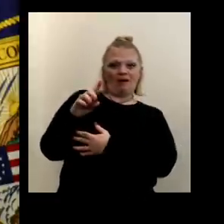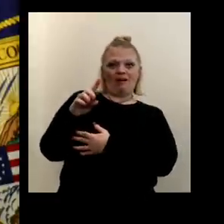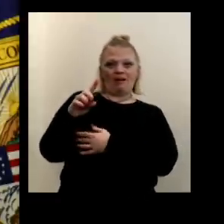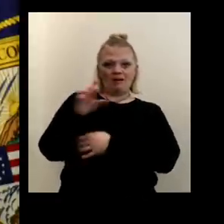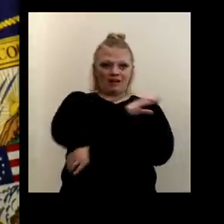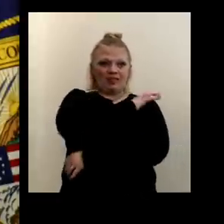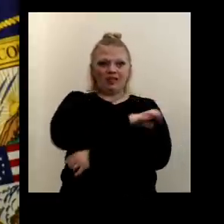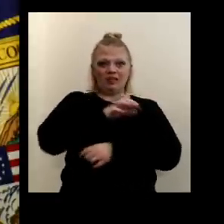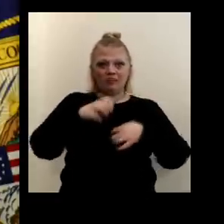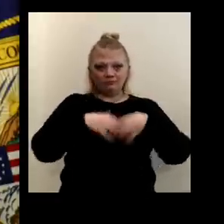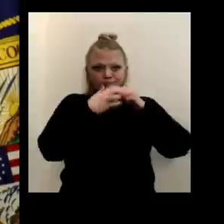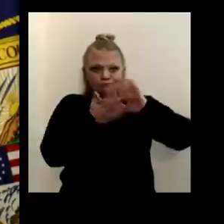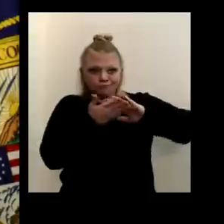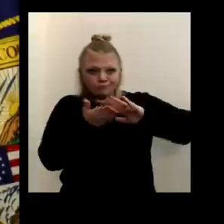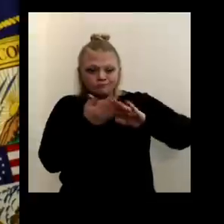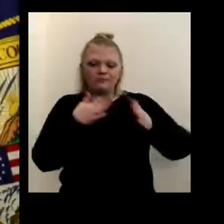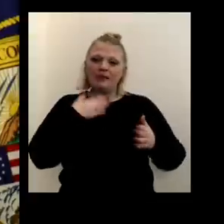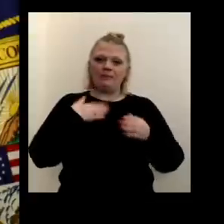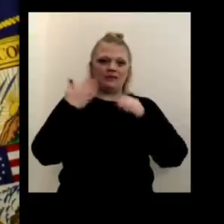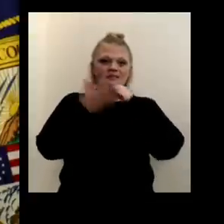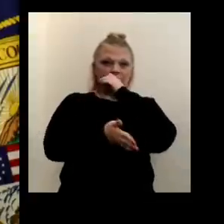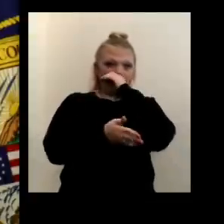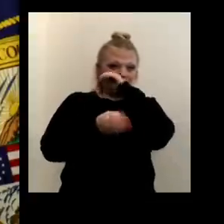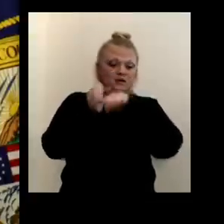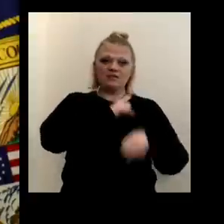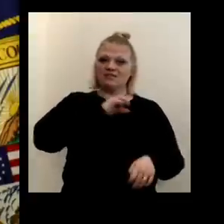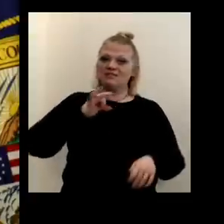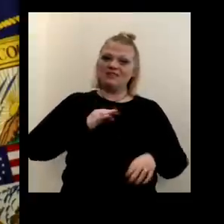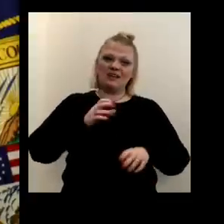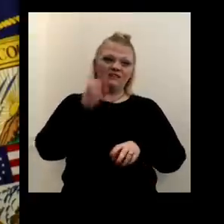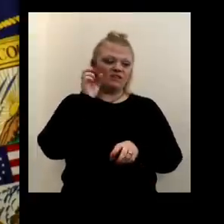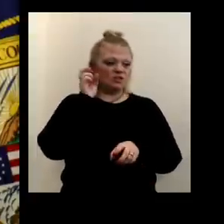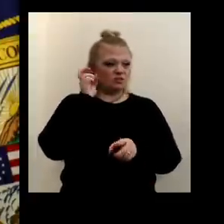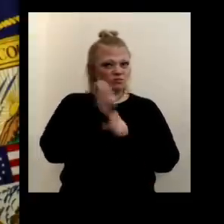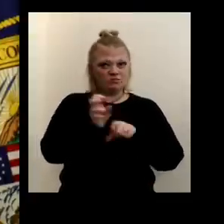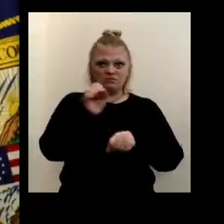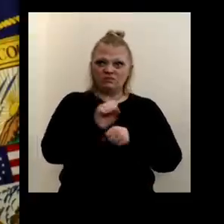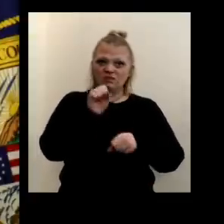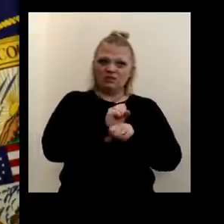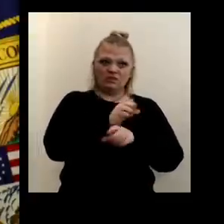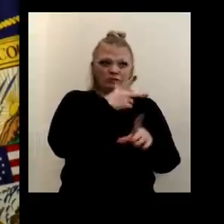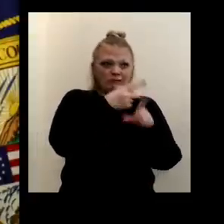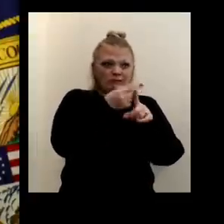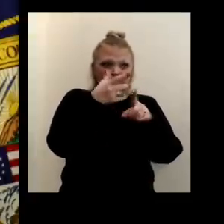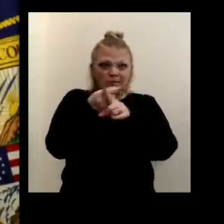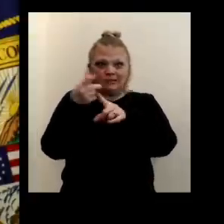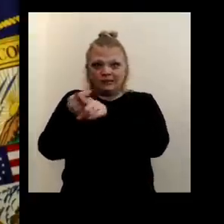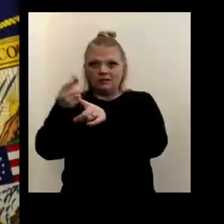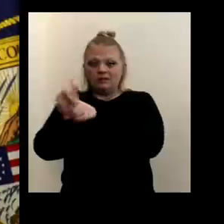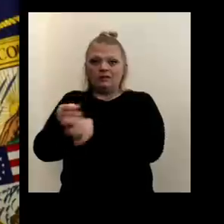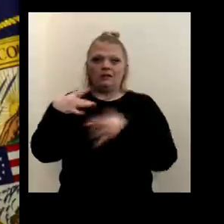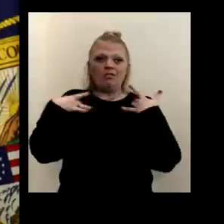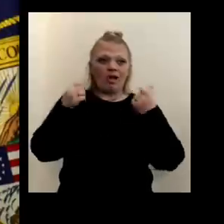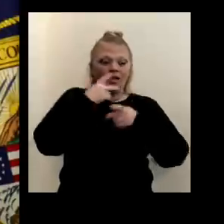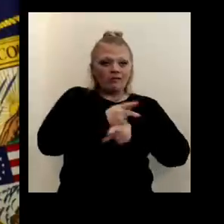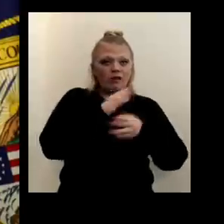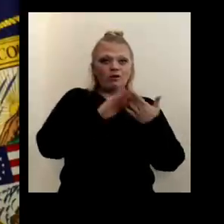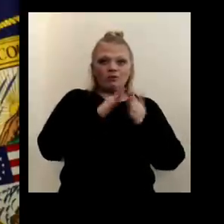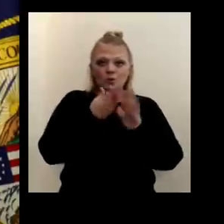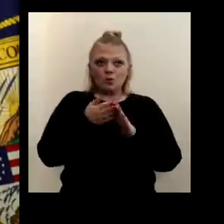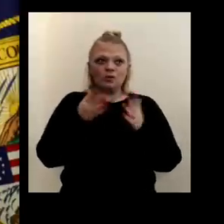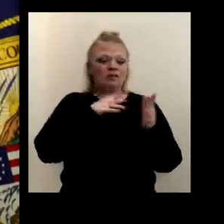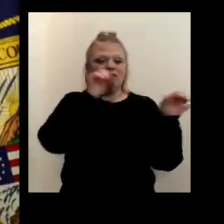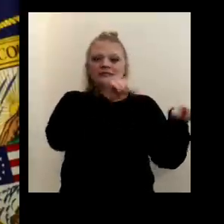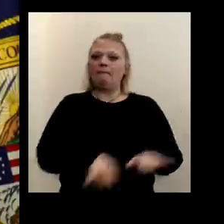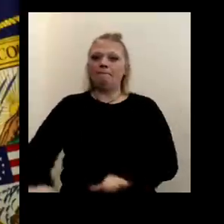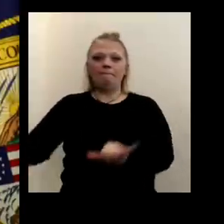as planned. And I'm glad it's there. Our staff is working very hard to vaccinate the members of the healthcare community, just like other members of the healthcare community